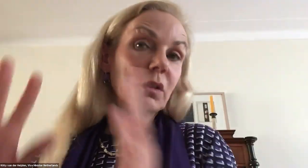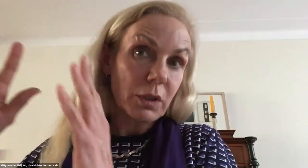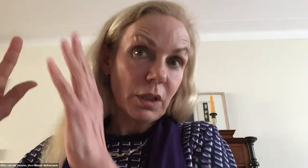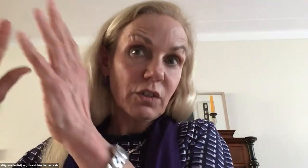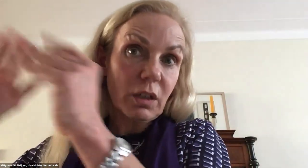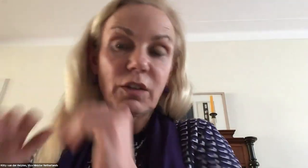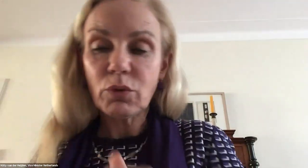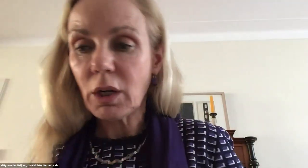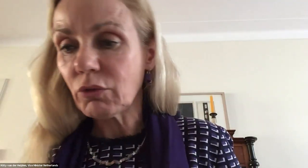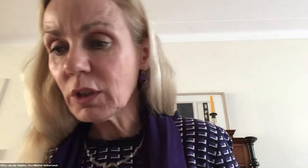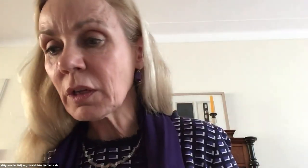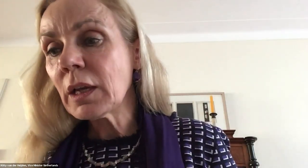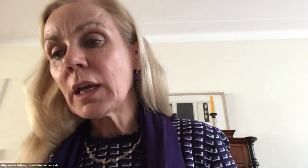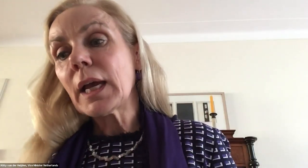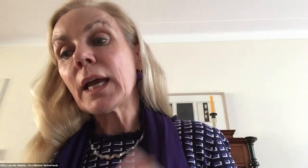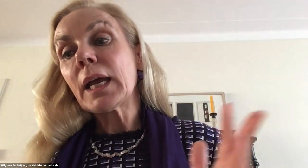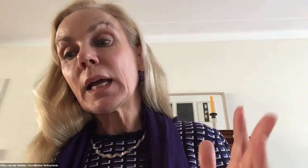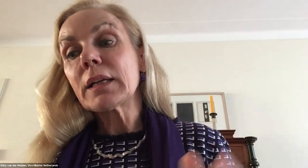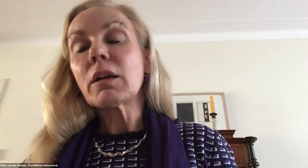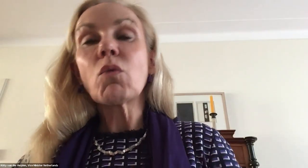today. Well, we're in 1994 countries.